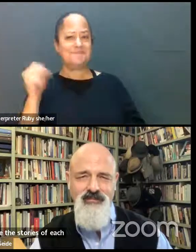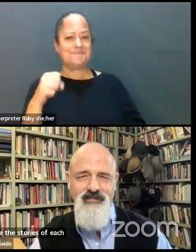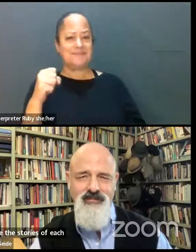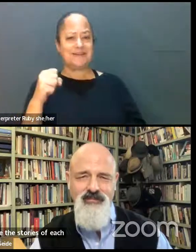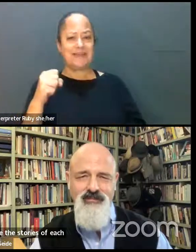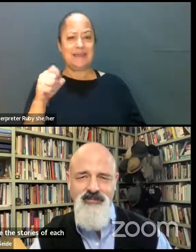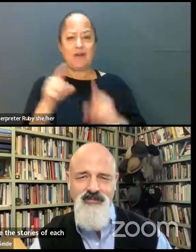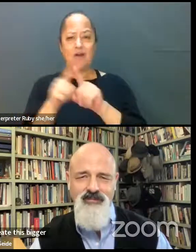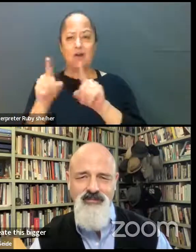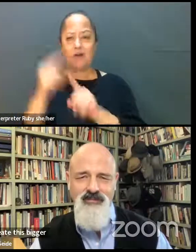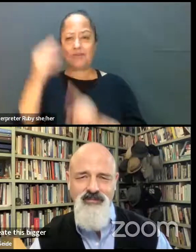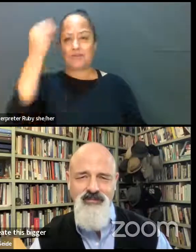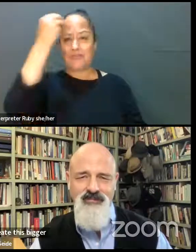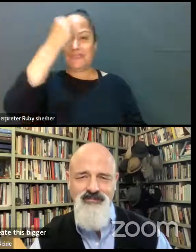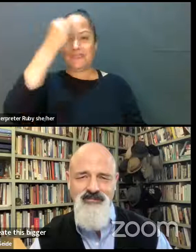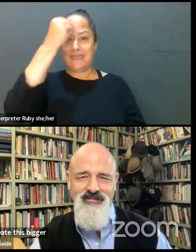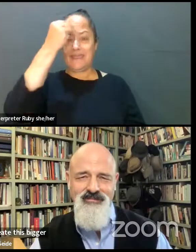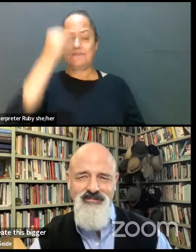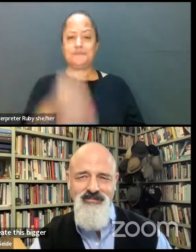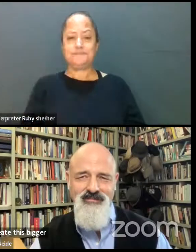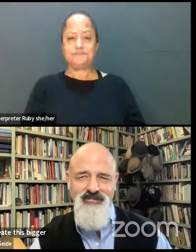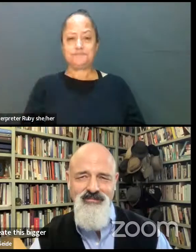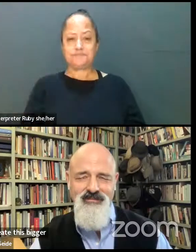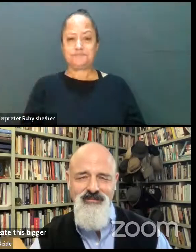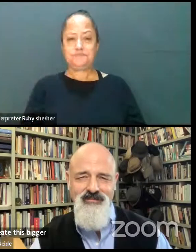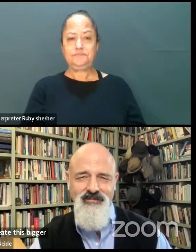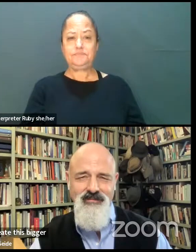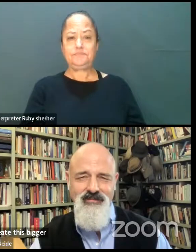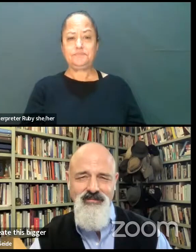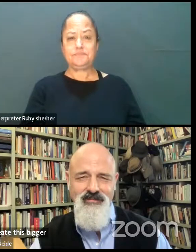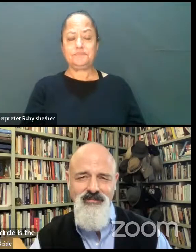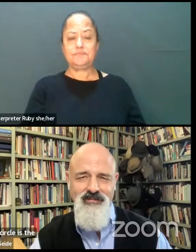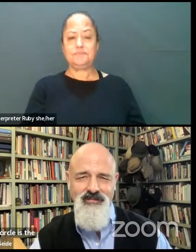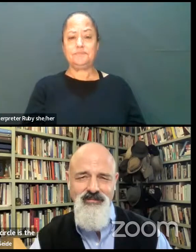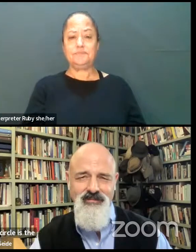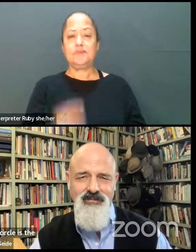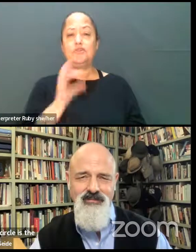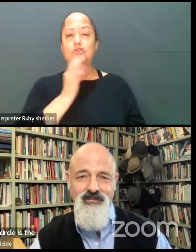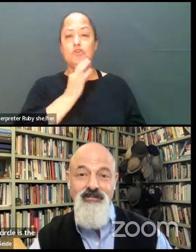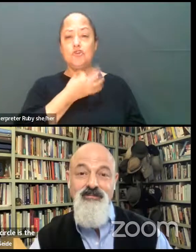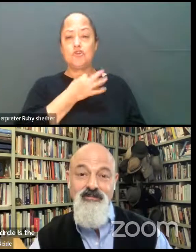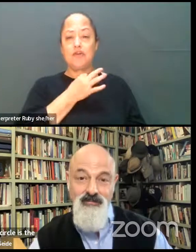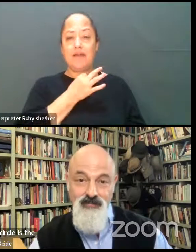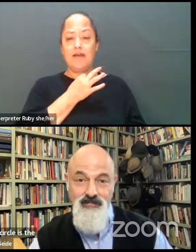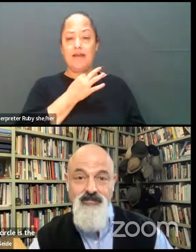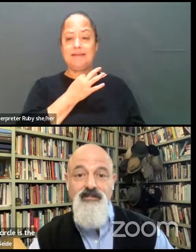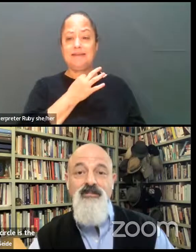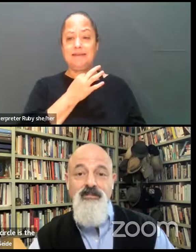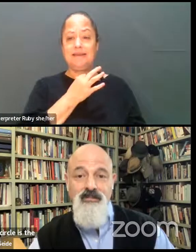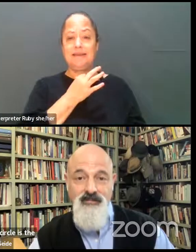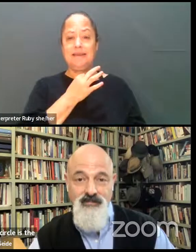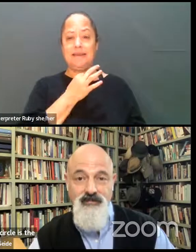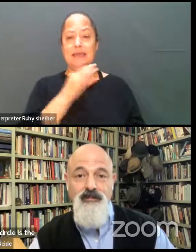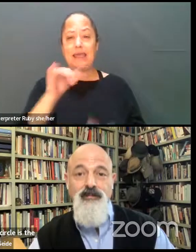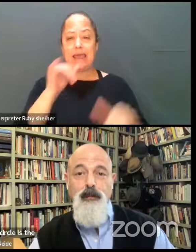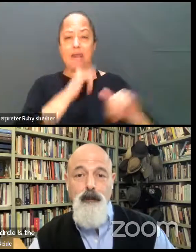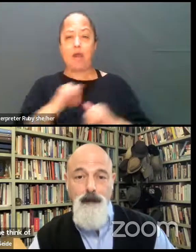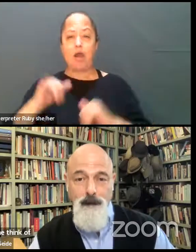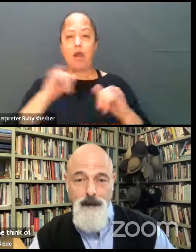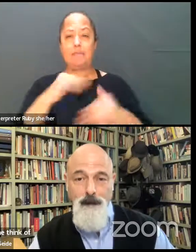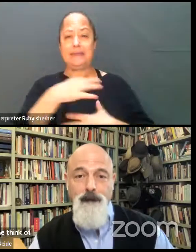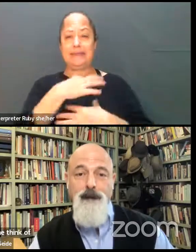also think of like, sorry, curiosity and, and, and common interests.